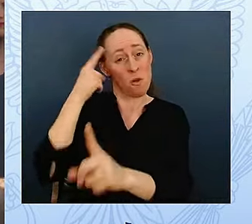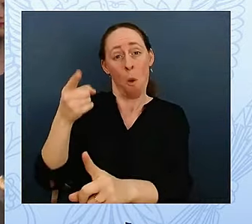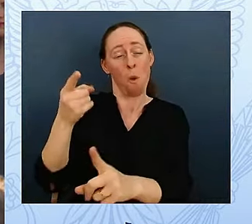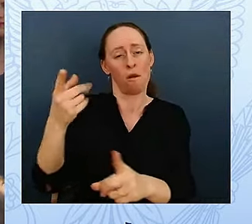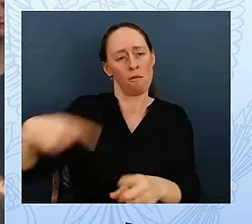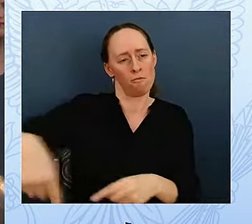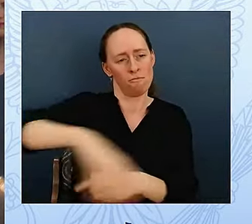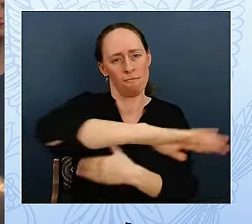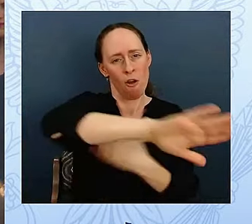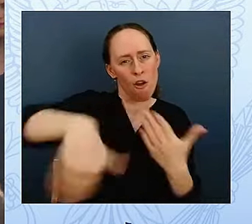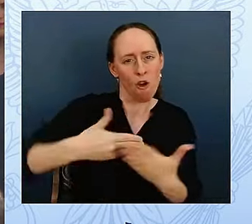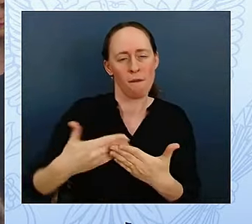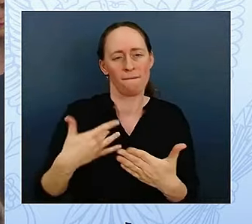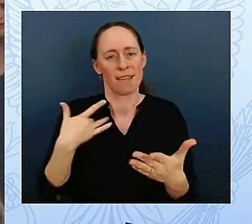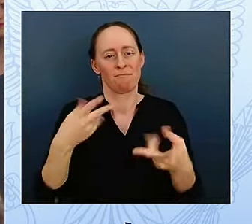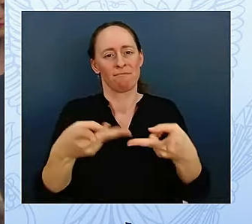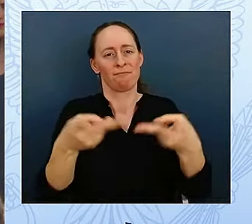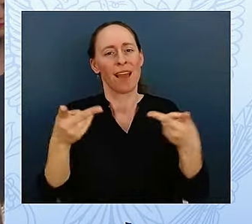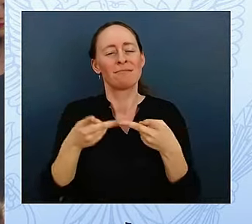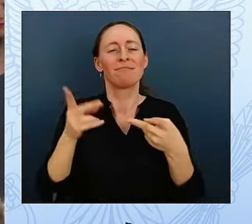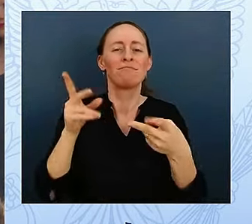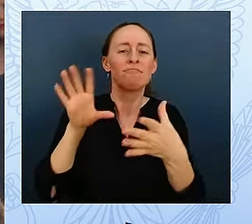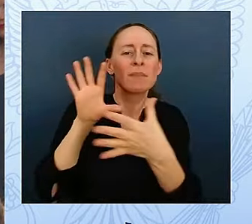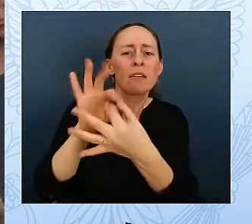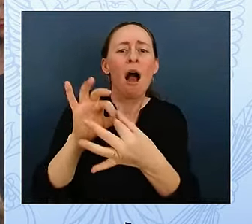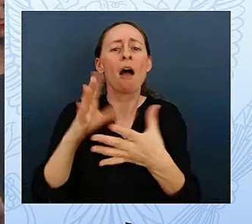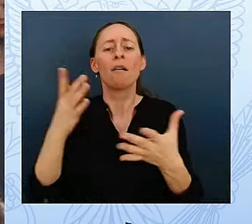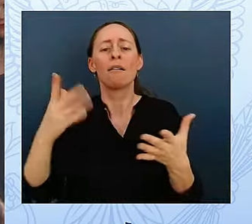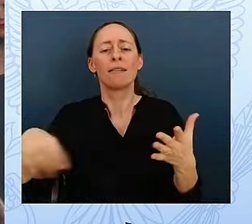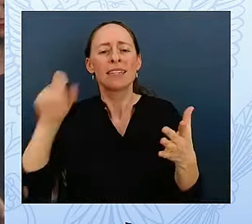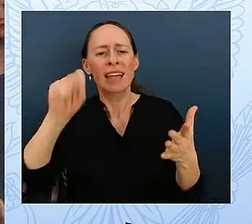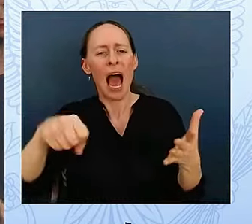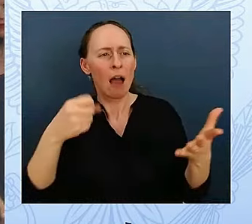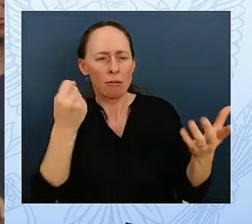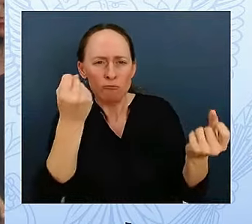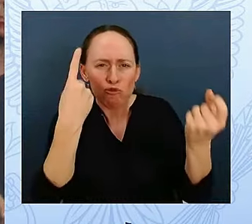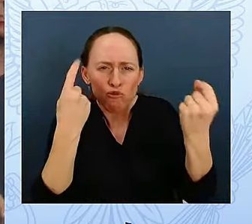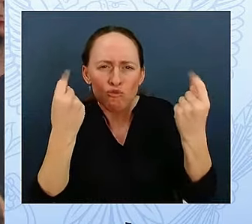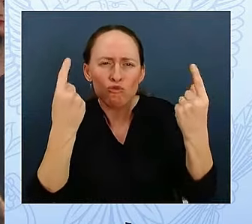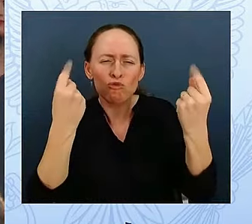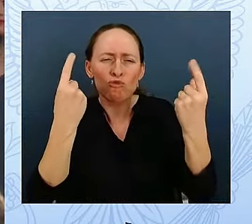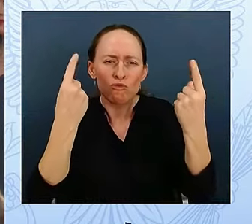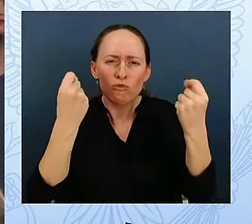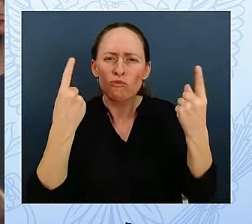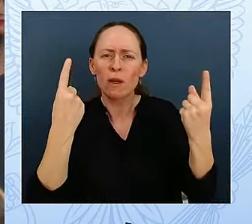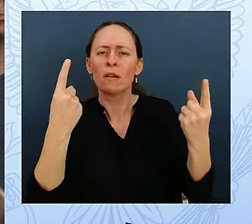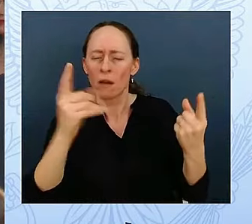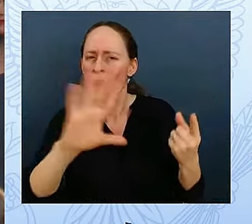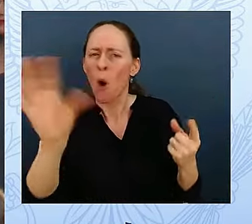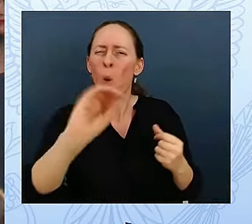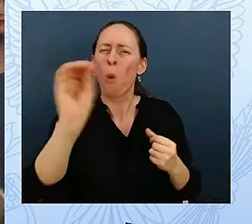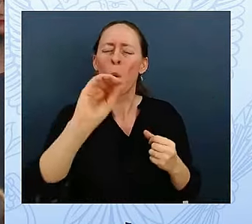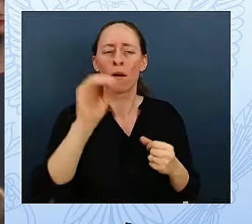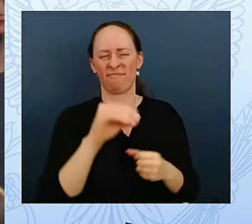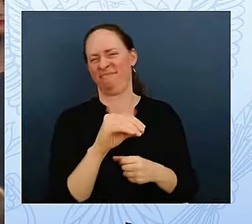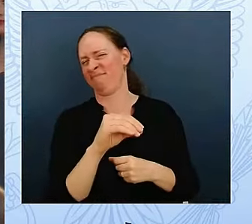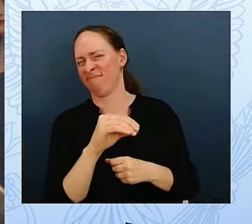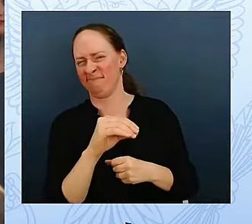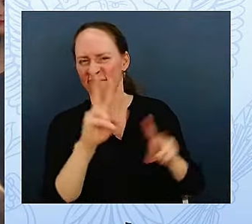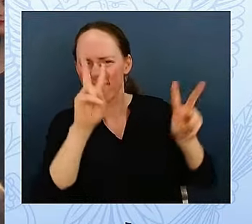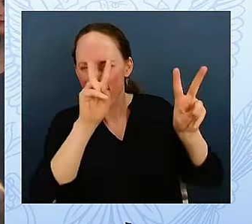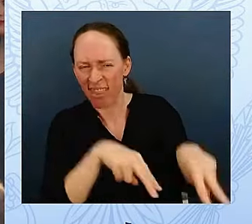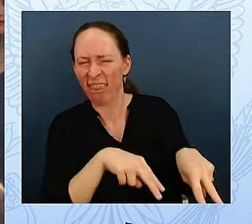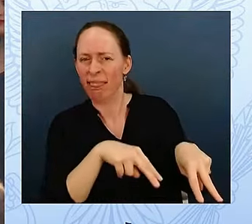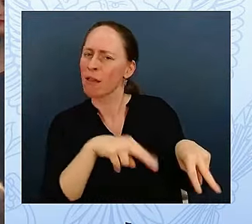lost its way into the dreary desert sands of dead habit, where the mind is led forward by thee into ever-widening